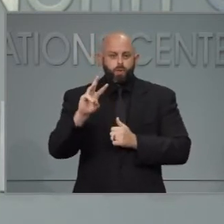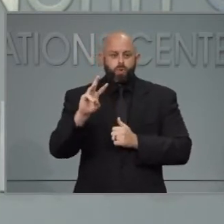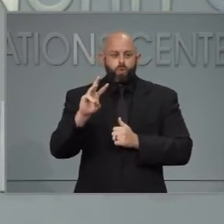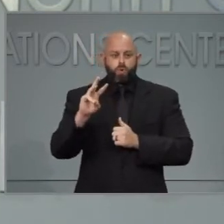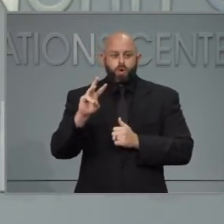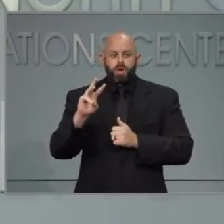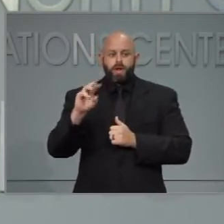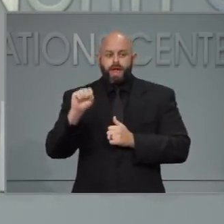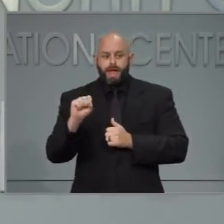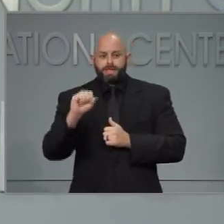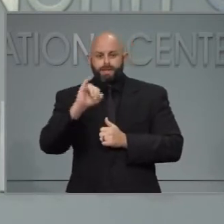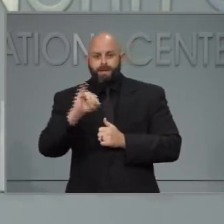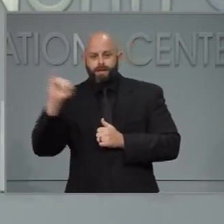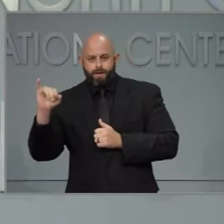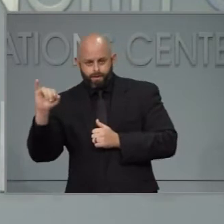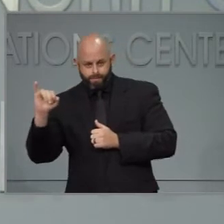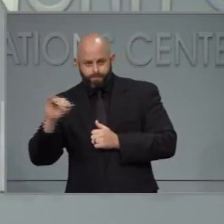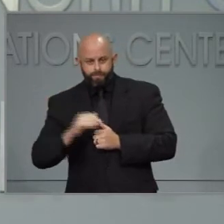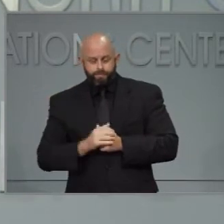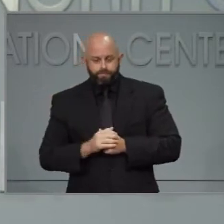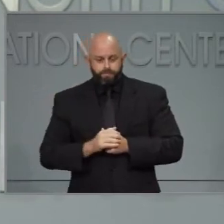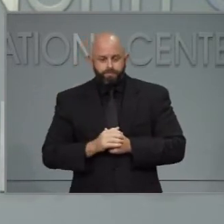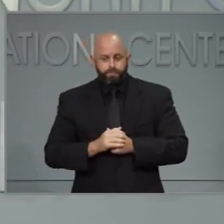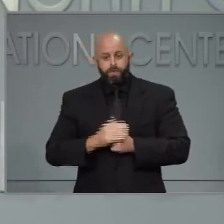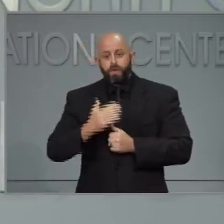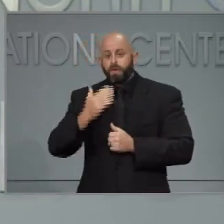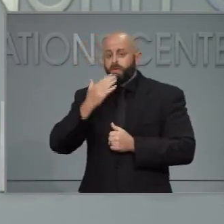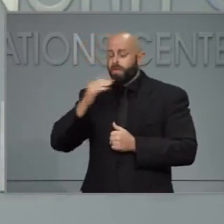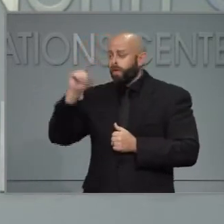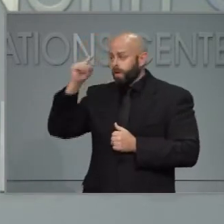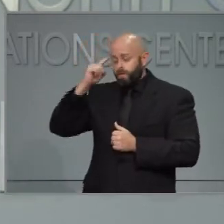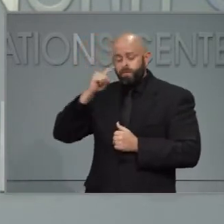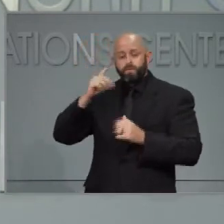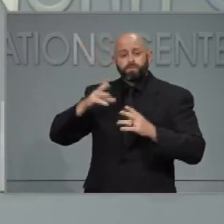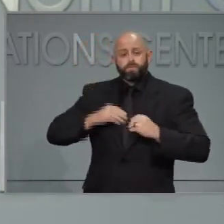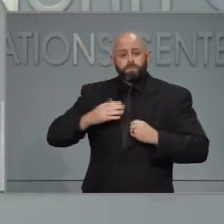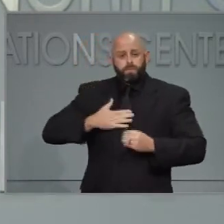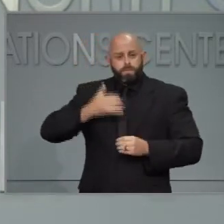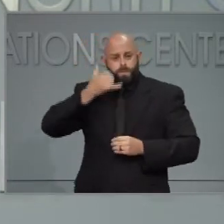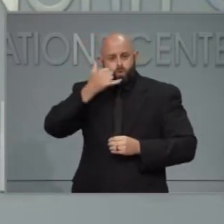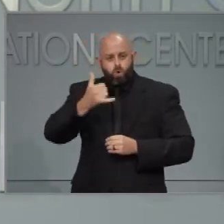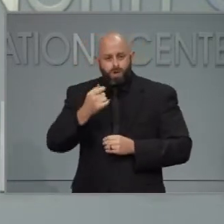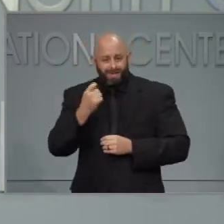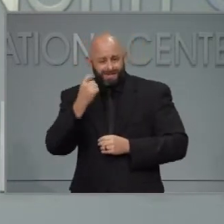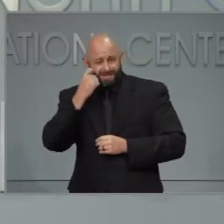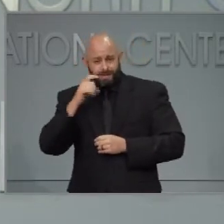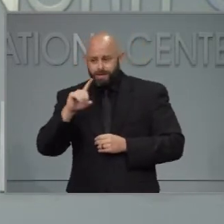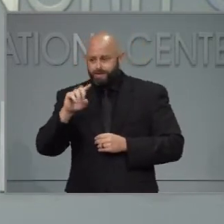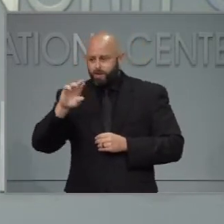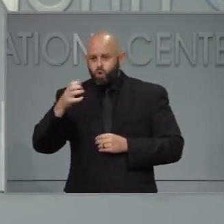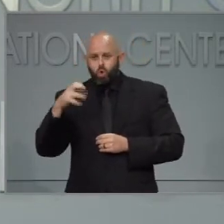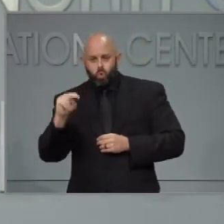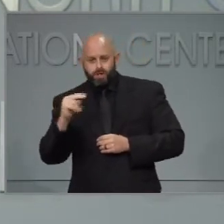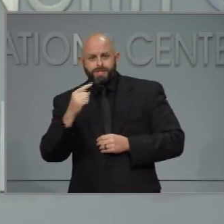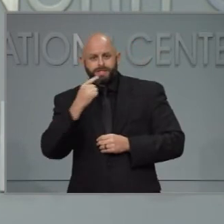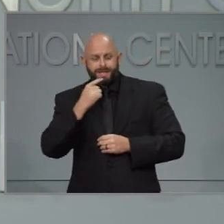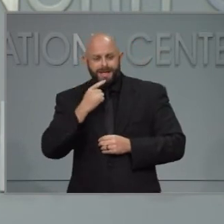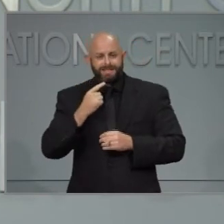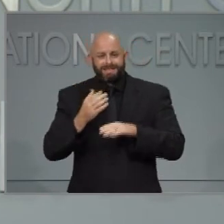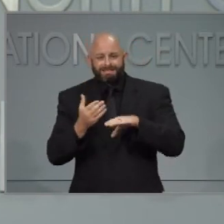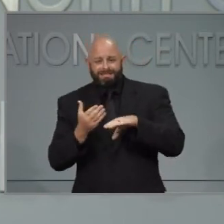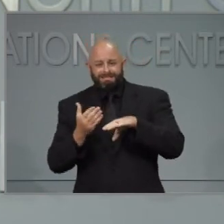Good afternoon, Governor. Kenny Beck, WXII. Thanks for taking my call. Dr. Cohen referenced the fact that there was a little bit of a surge,